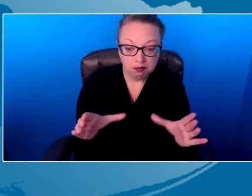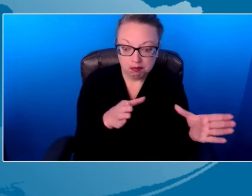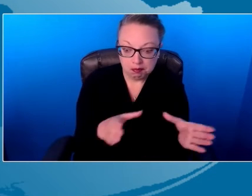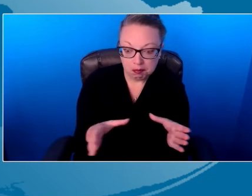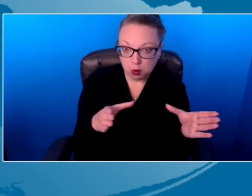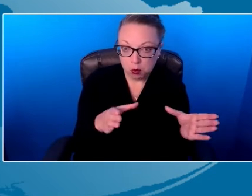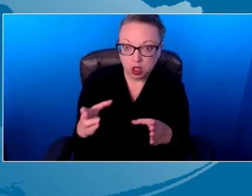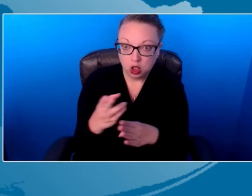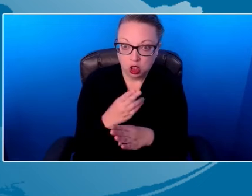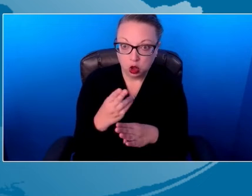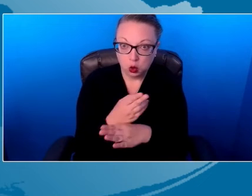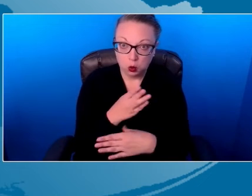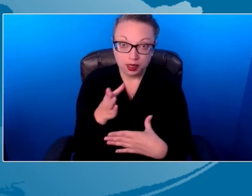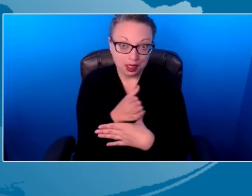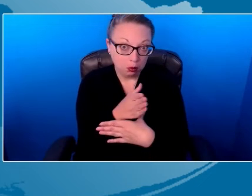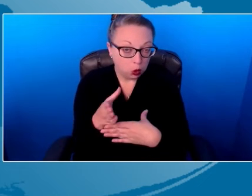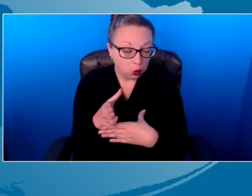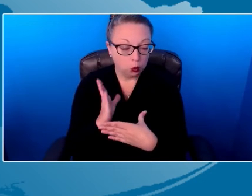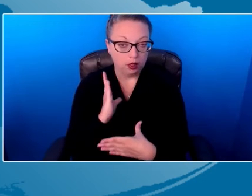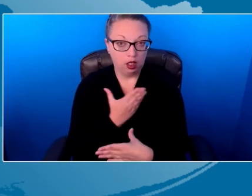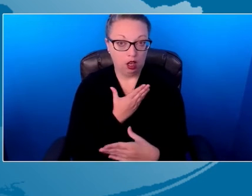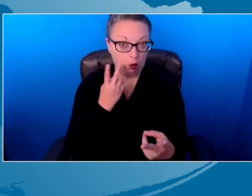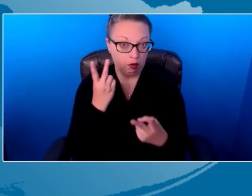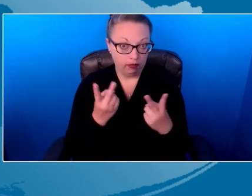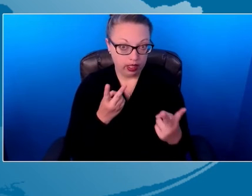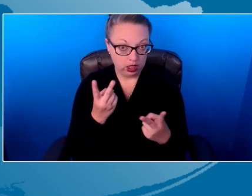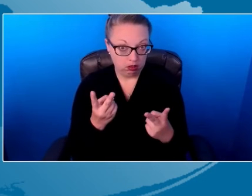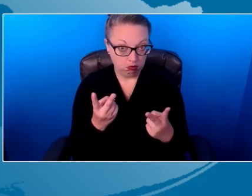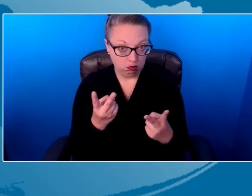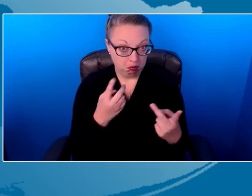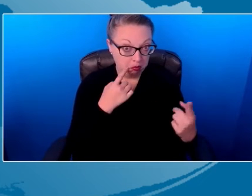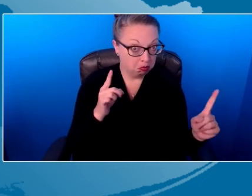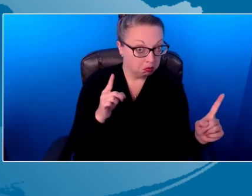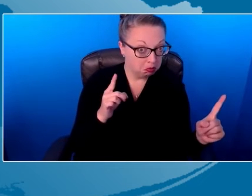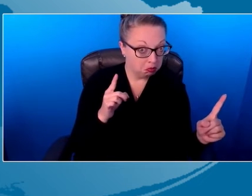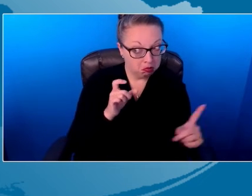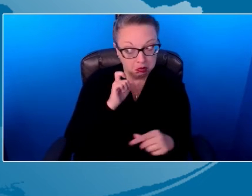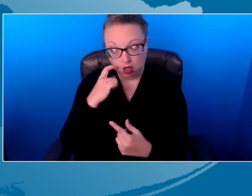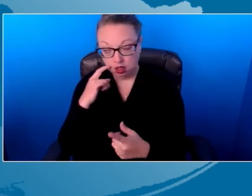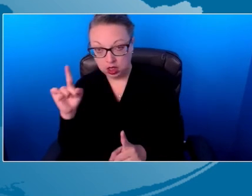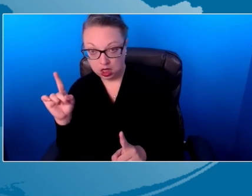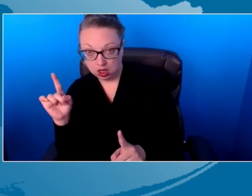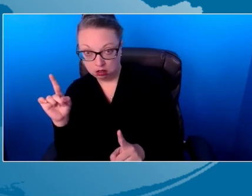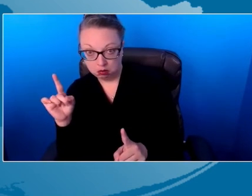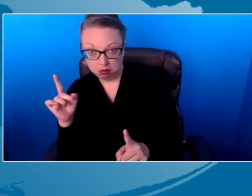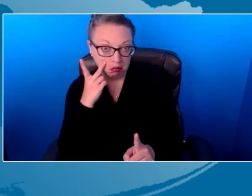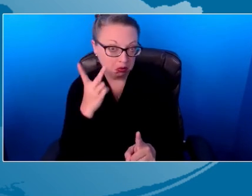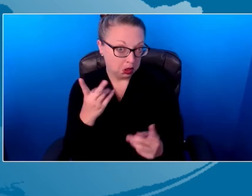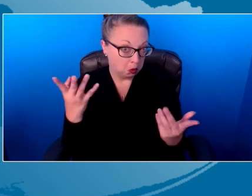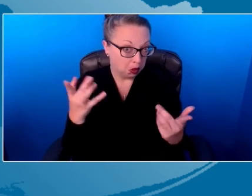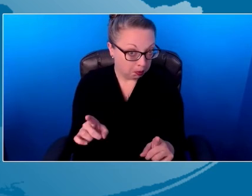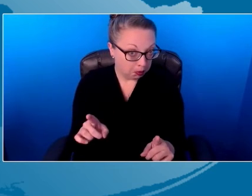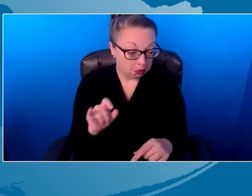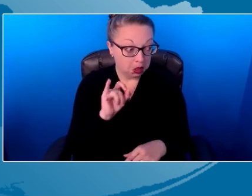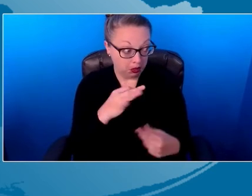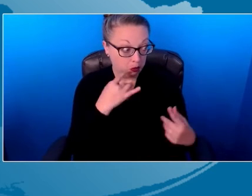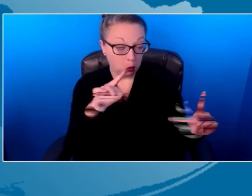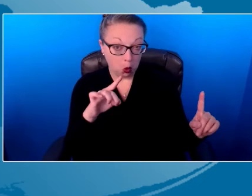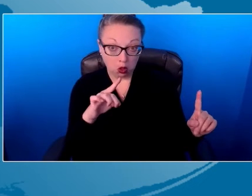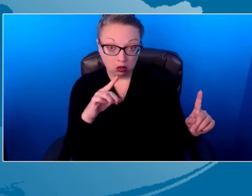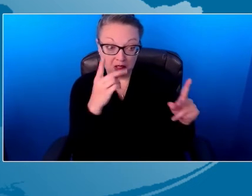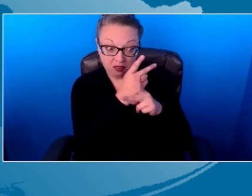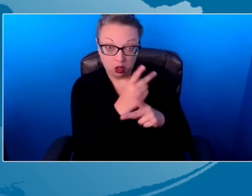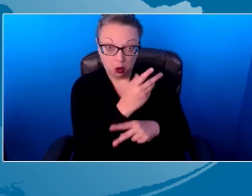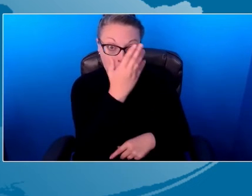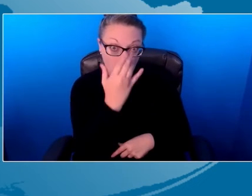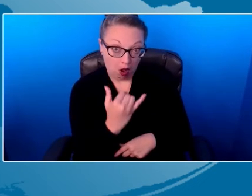And how well did that work? If not, then we can support them further in it. If it worked, we want to figure out what worked and why we think